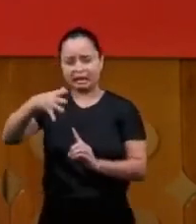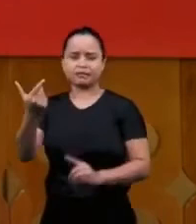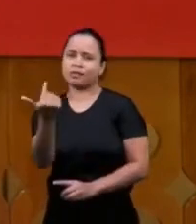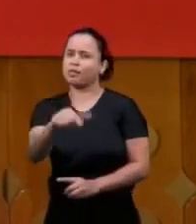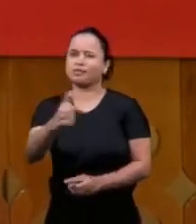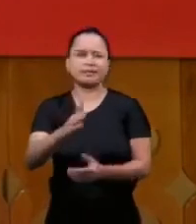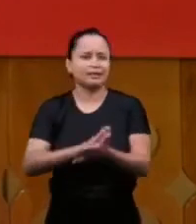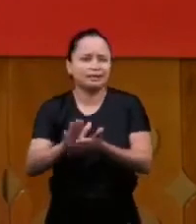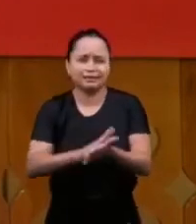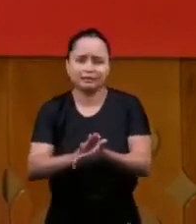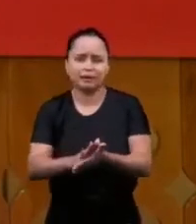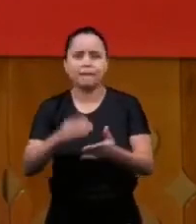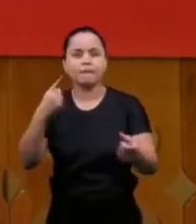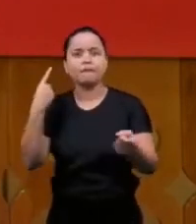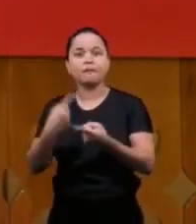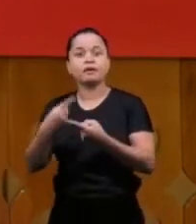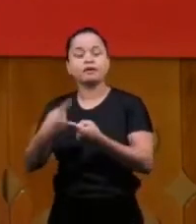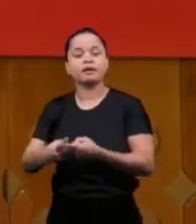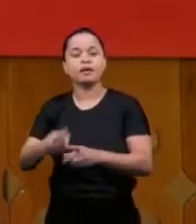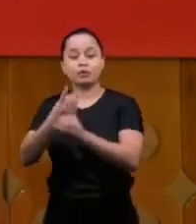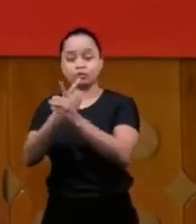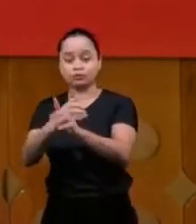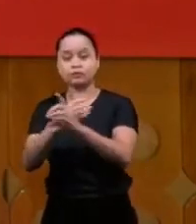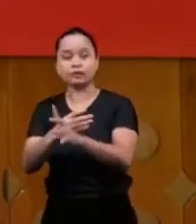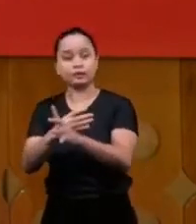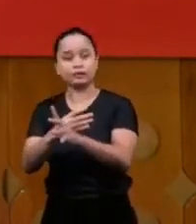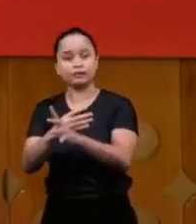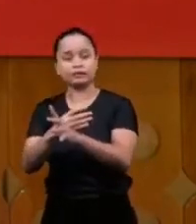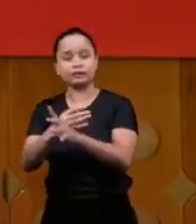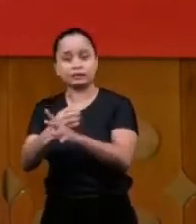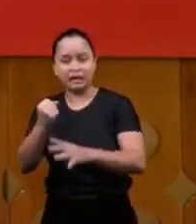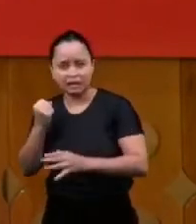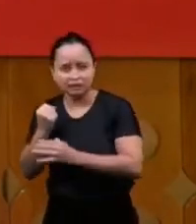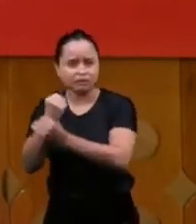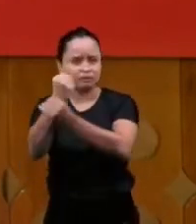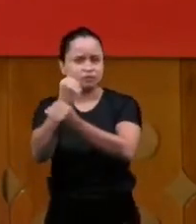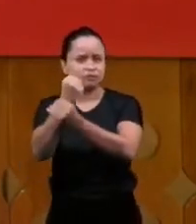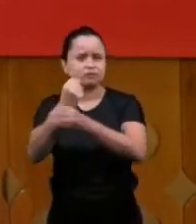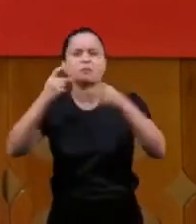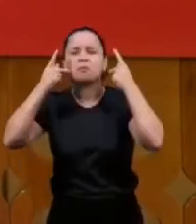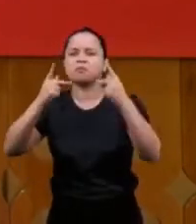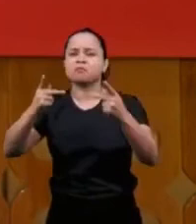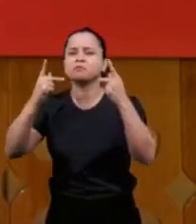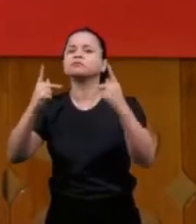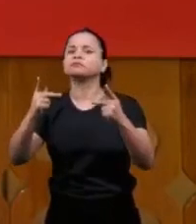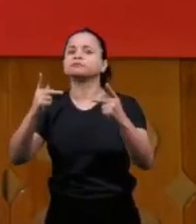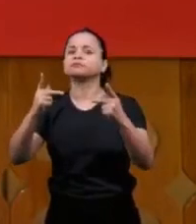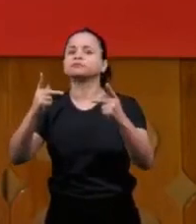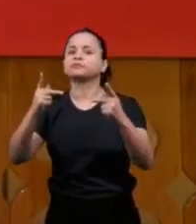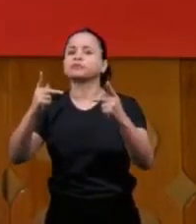doctrine strengthens the body and it is not individual